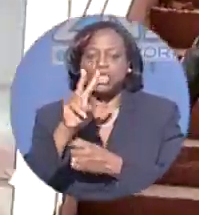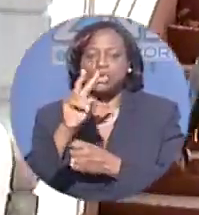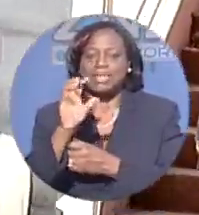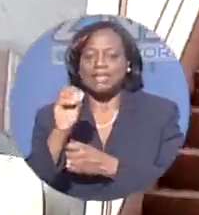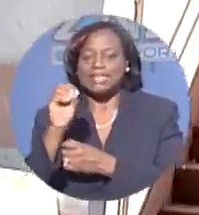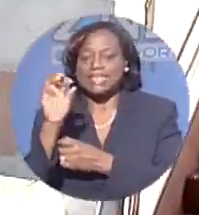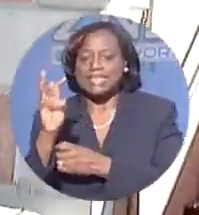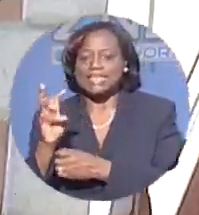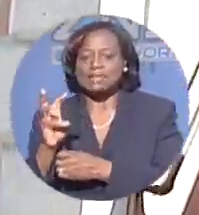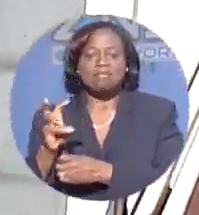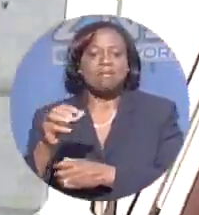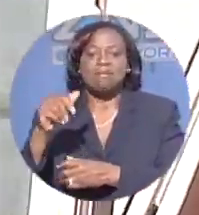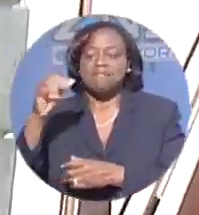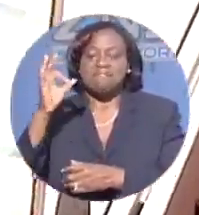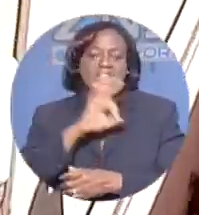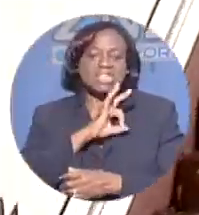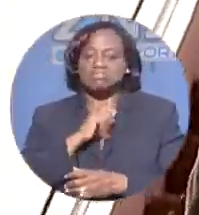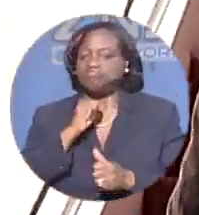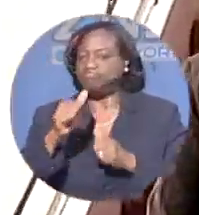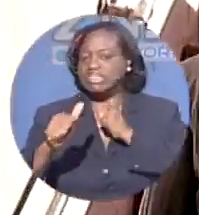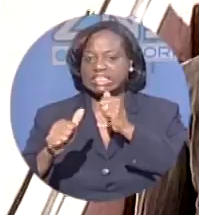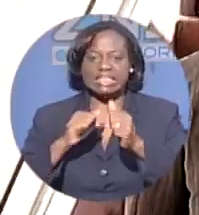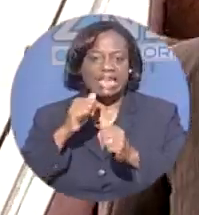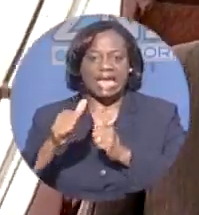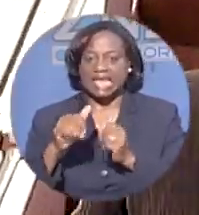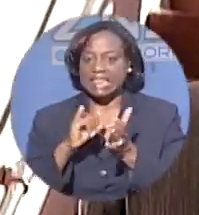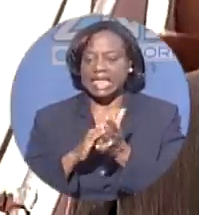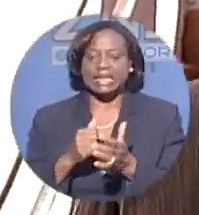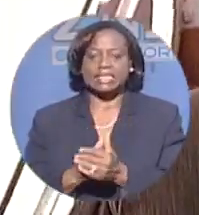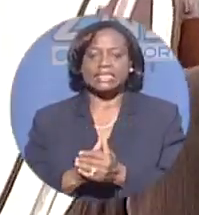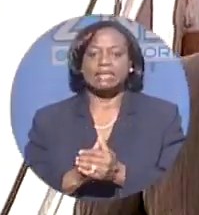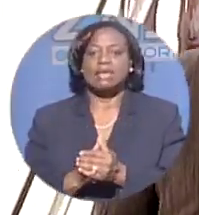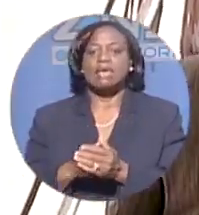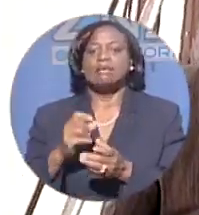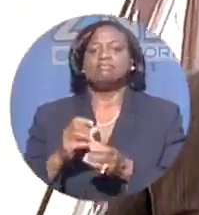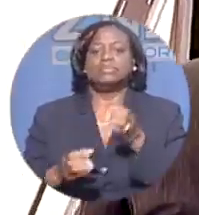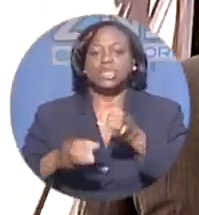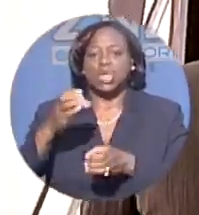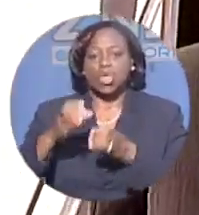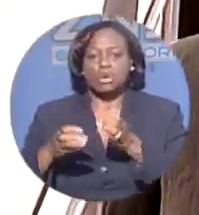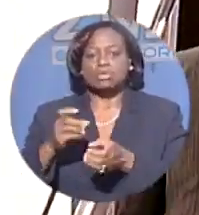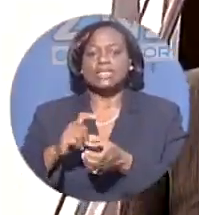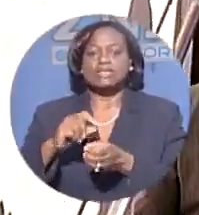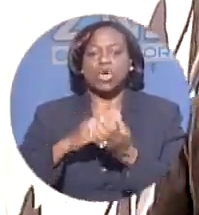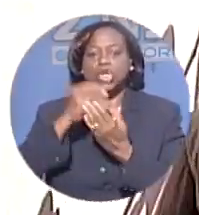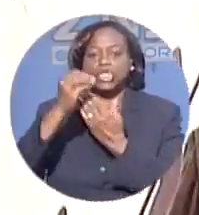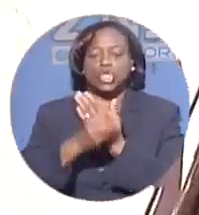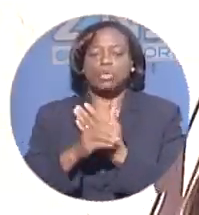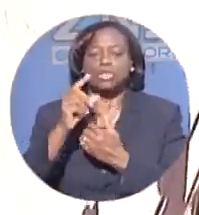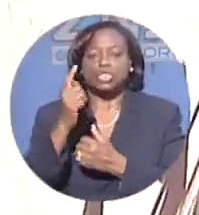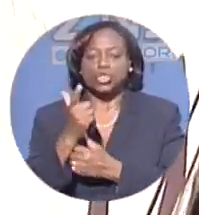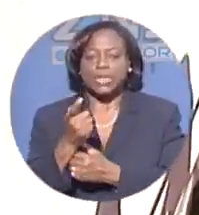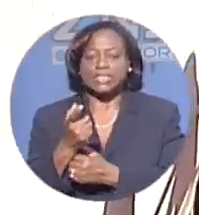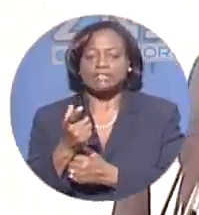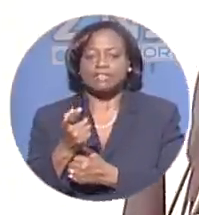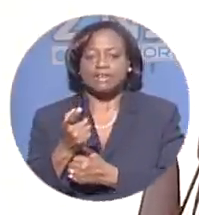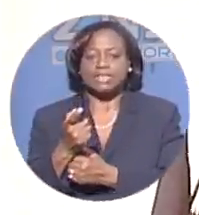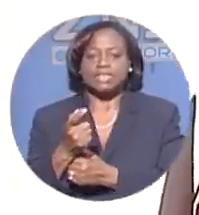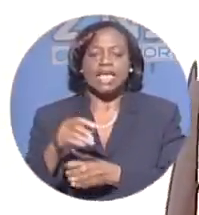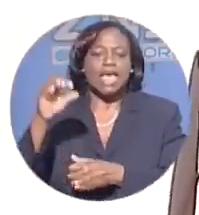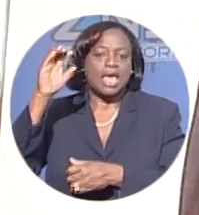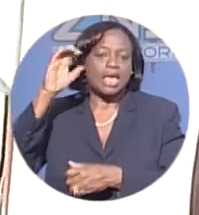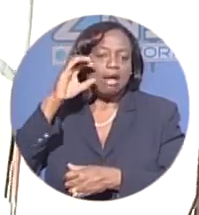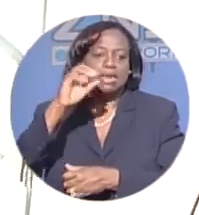consistently denied the allegations. Meantime, the court has been adjourned to October 21st when presiding Magistrate Carlita